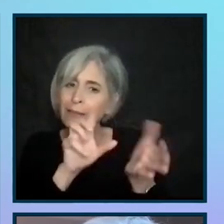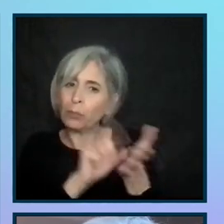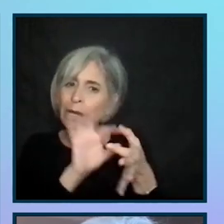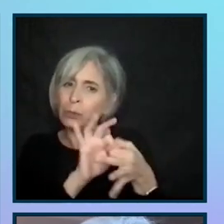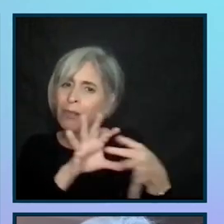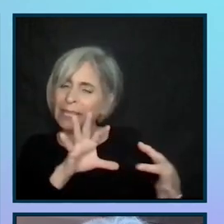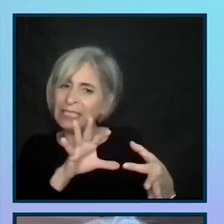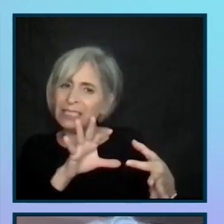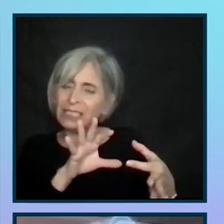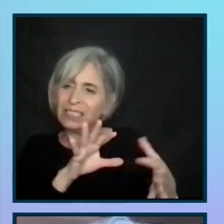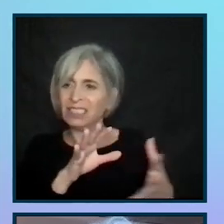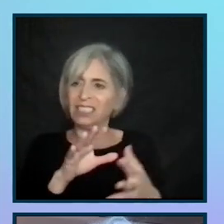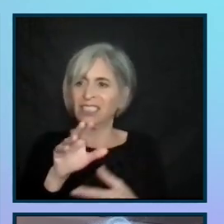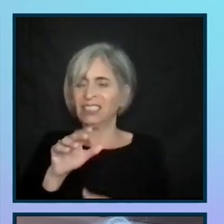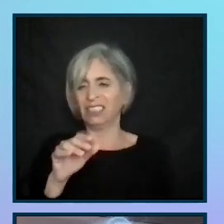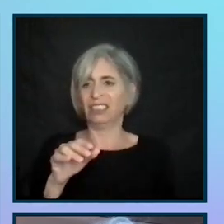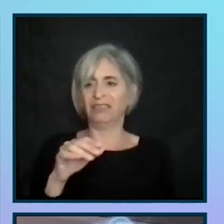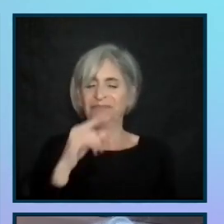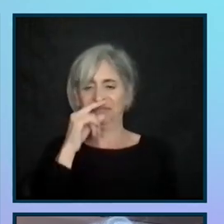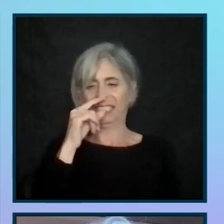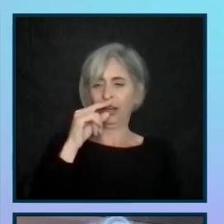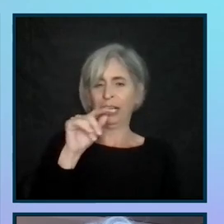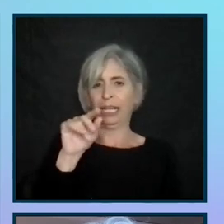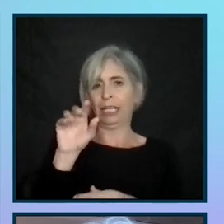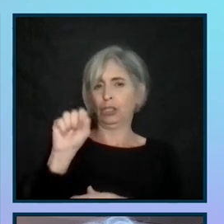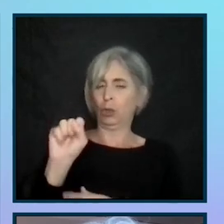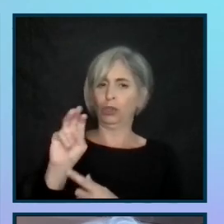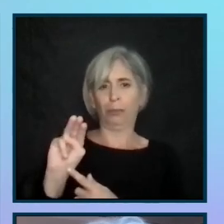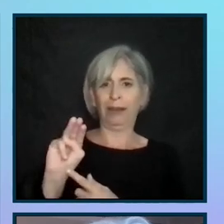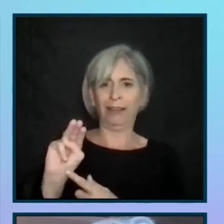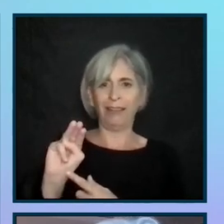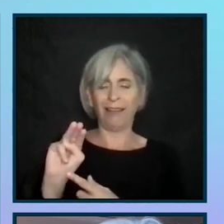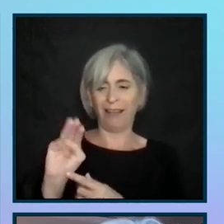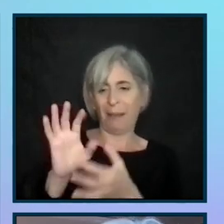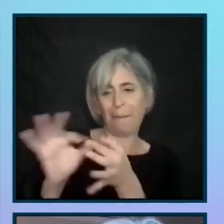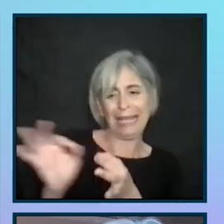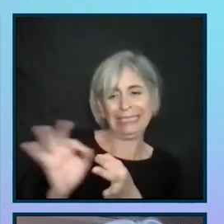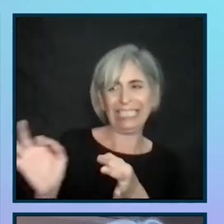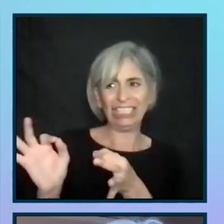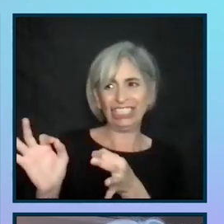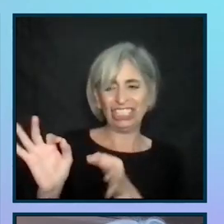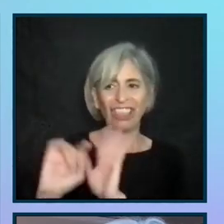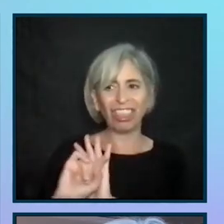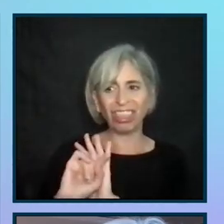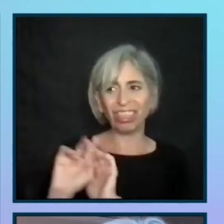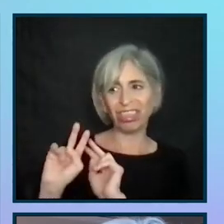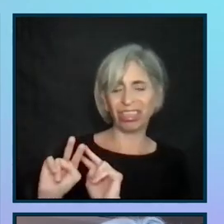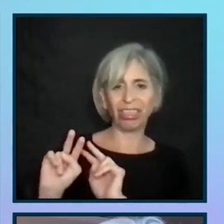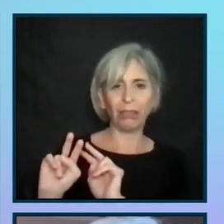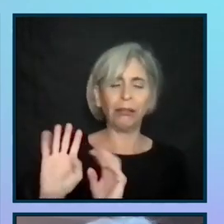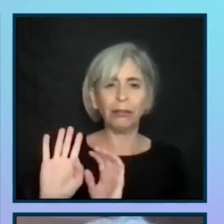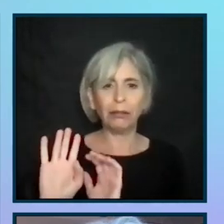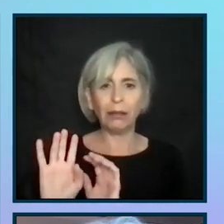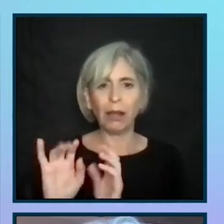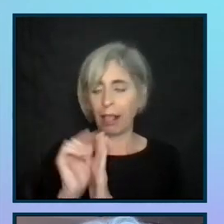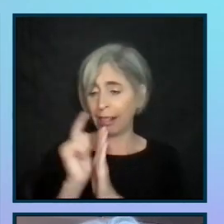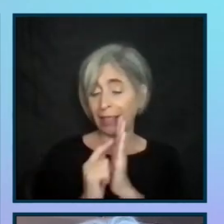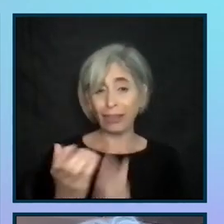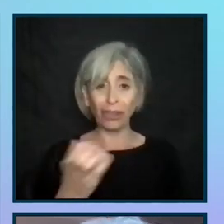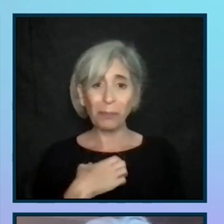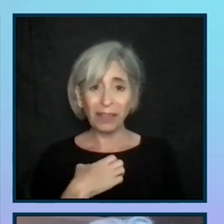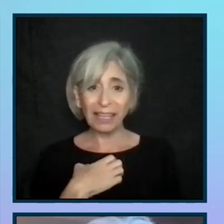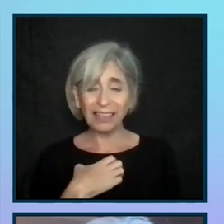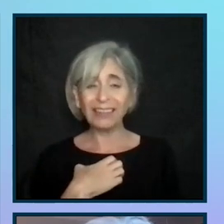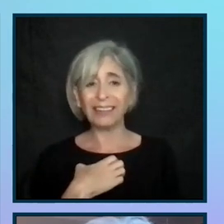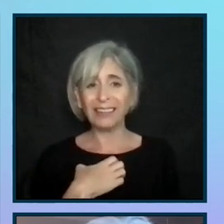a snarky social media message, a legal complaint for